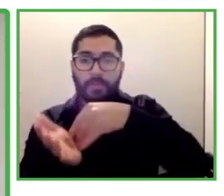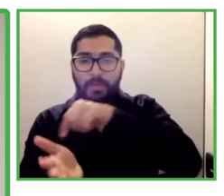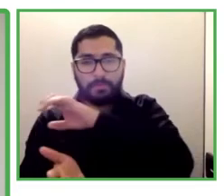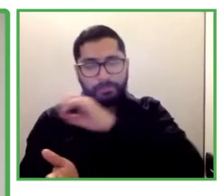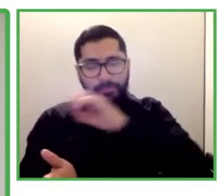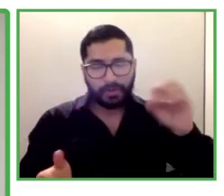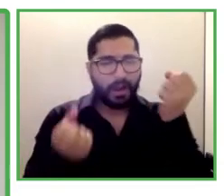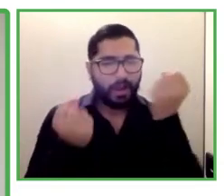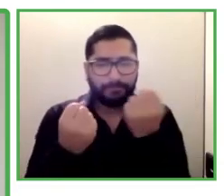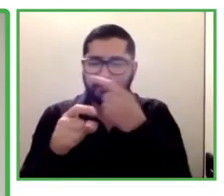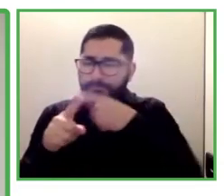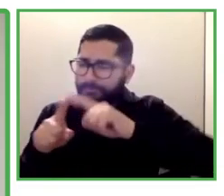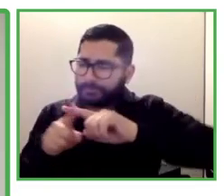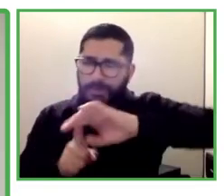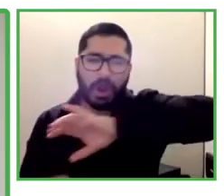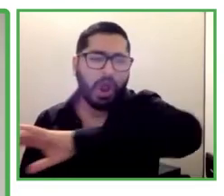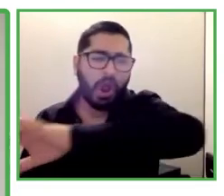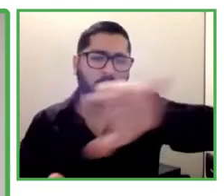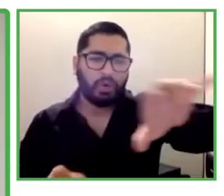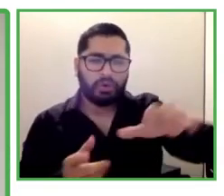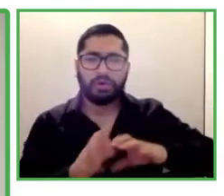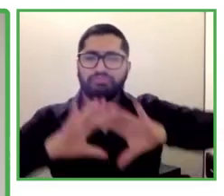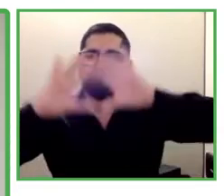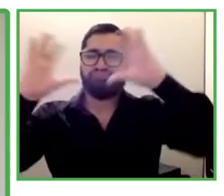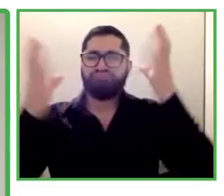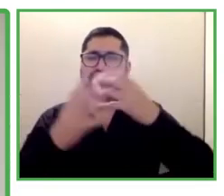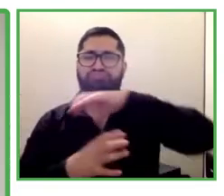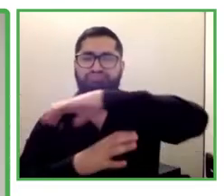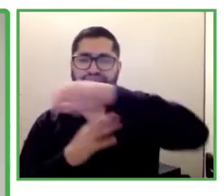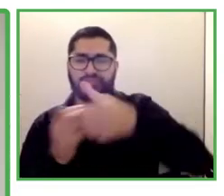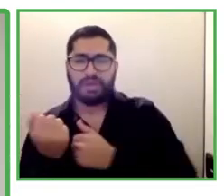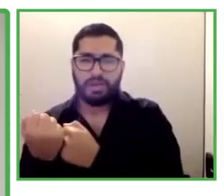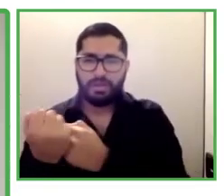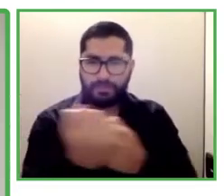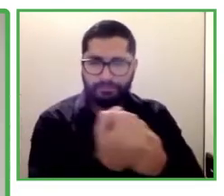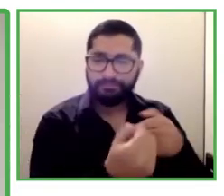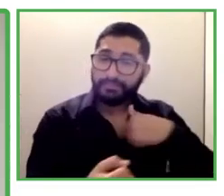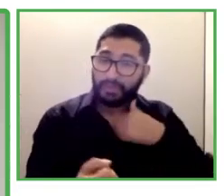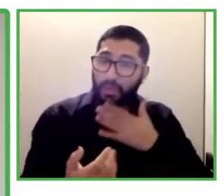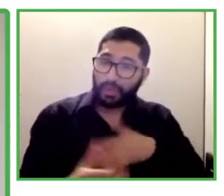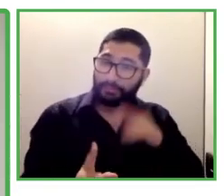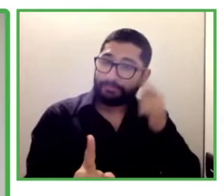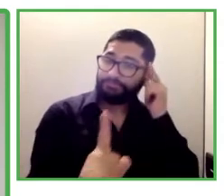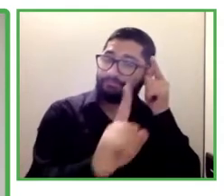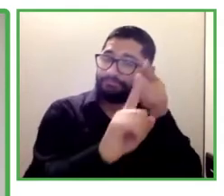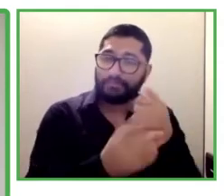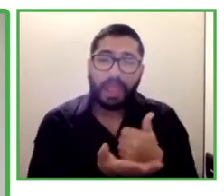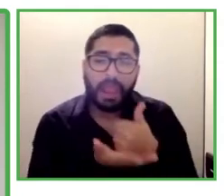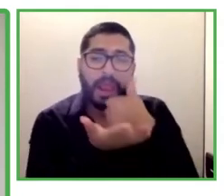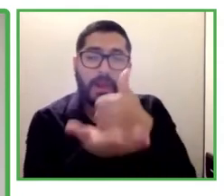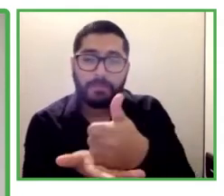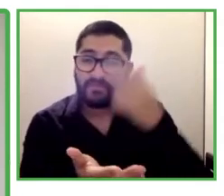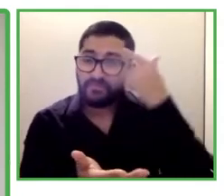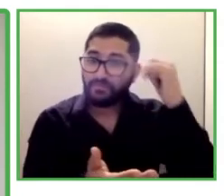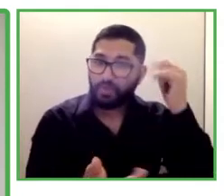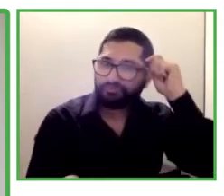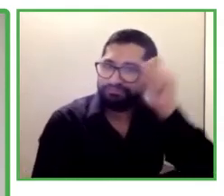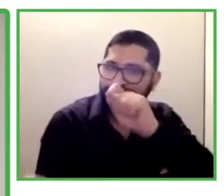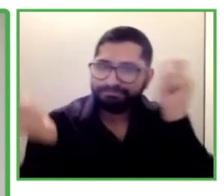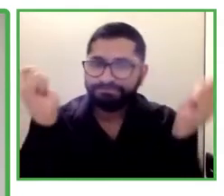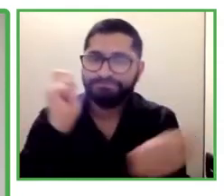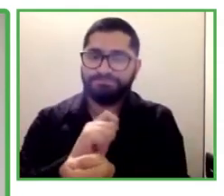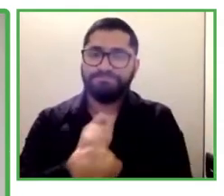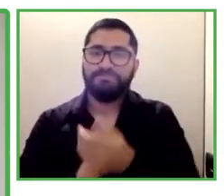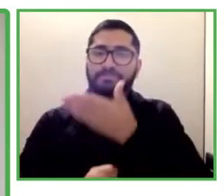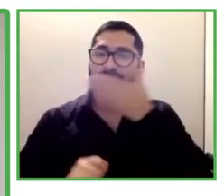innovators scale their impact and change systems for the better. Our vision is a world where everyone is a